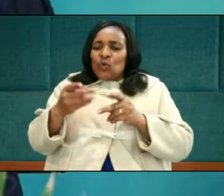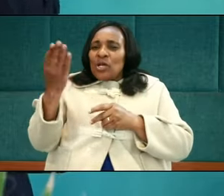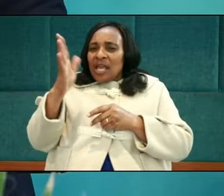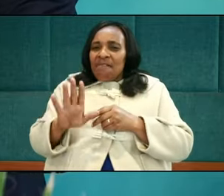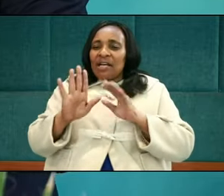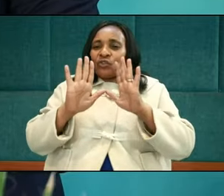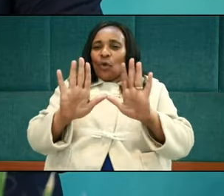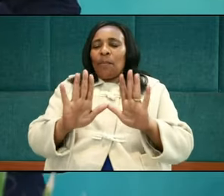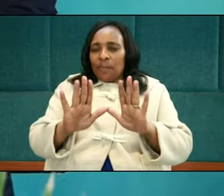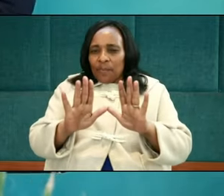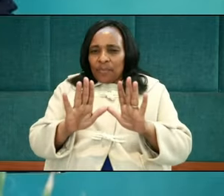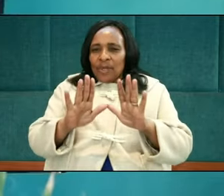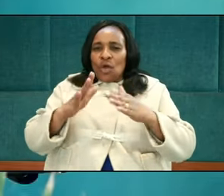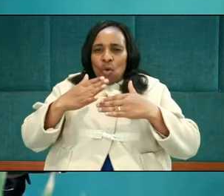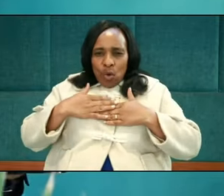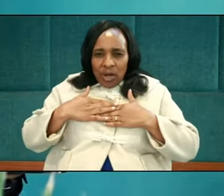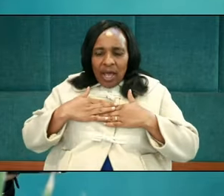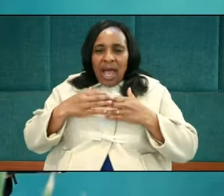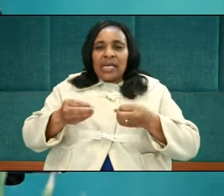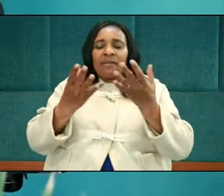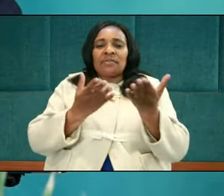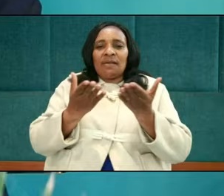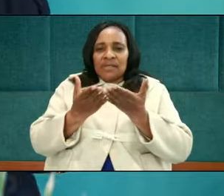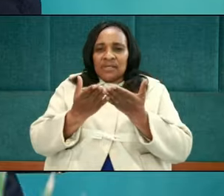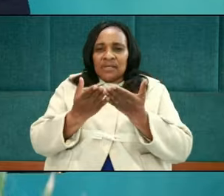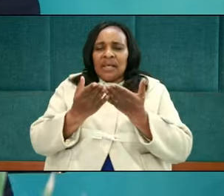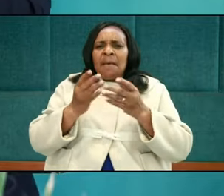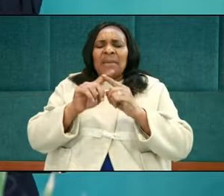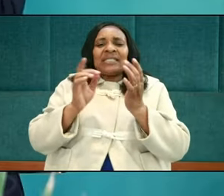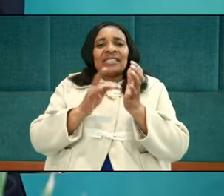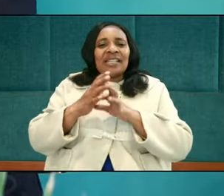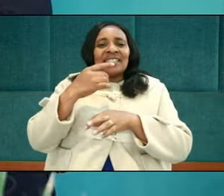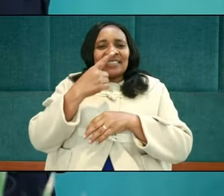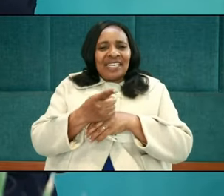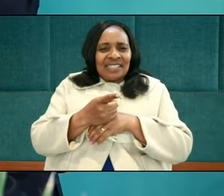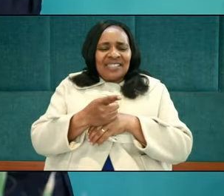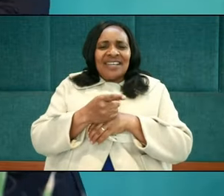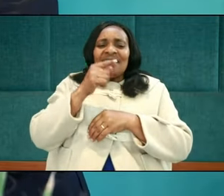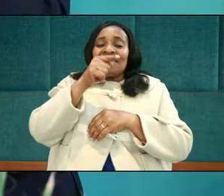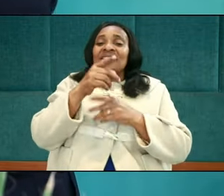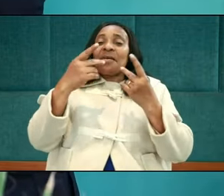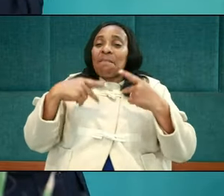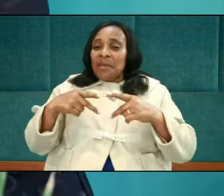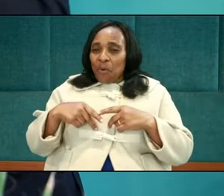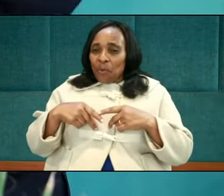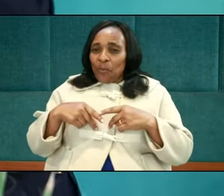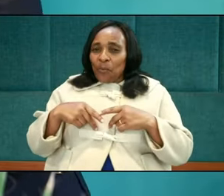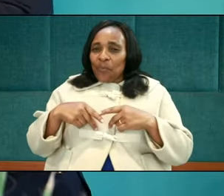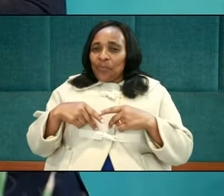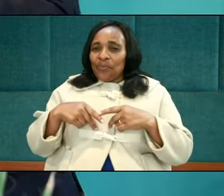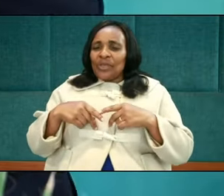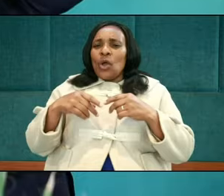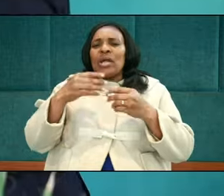in honor and status. Yet, Jesus says to these people, I mean, eager